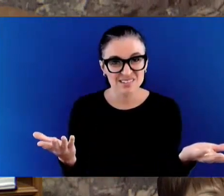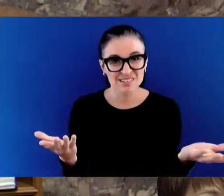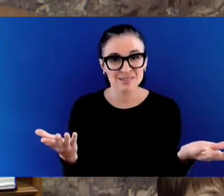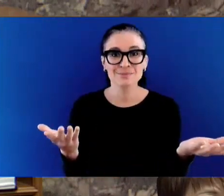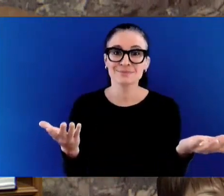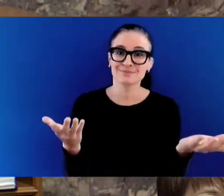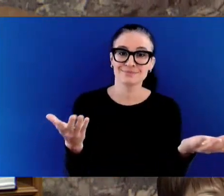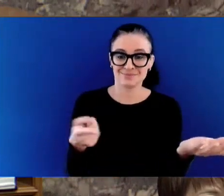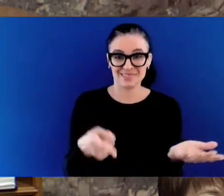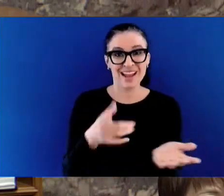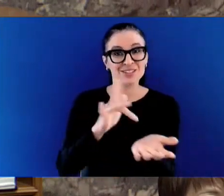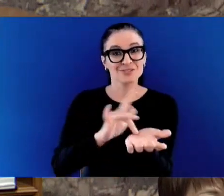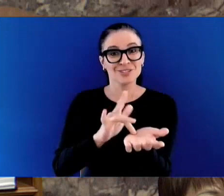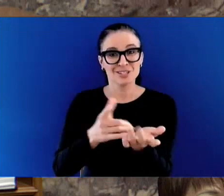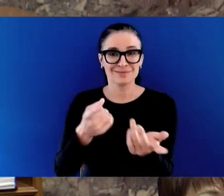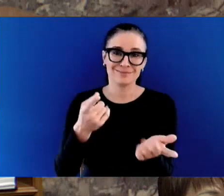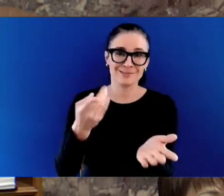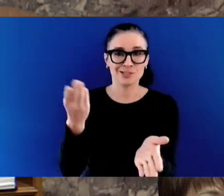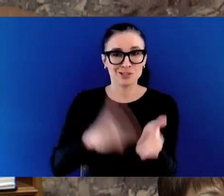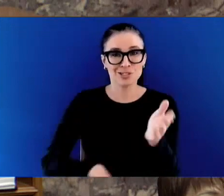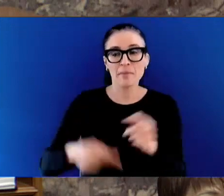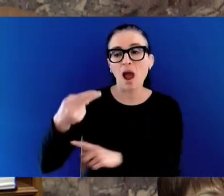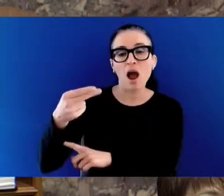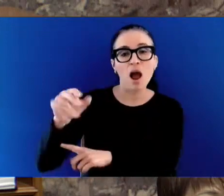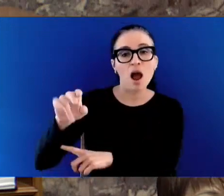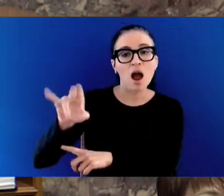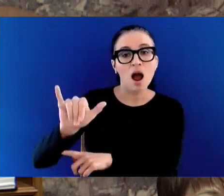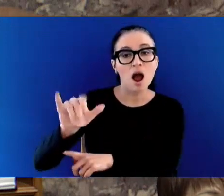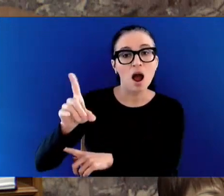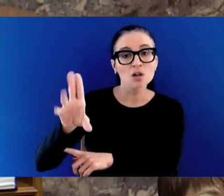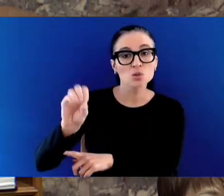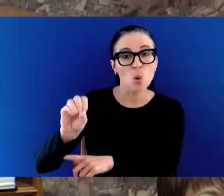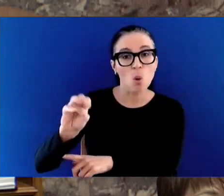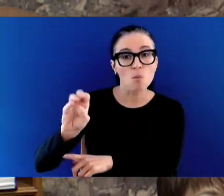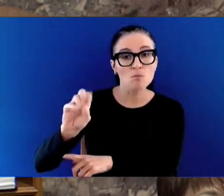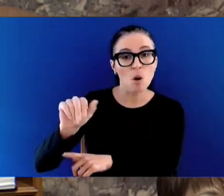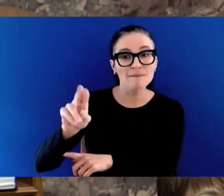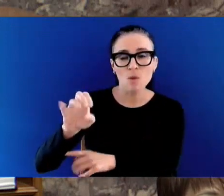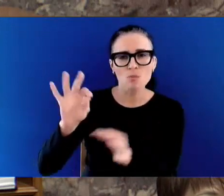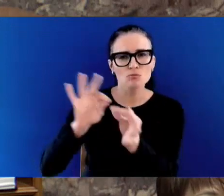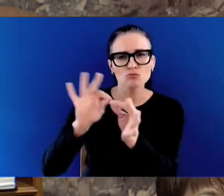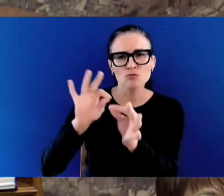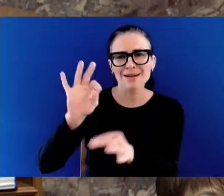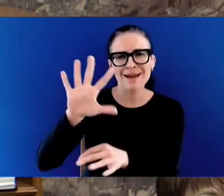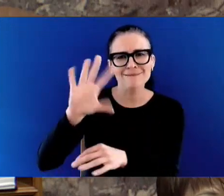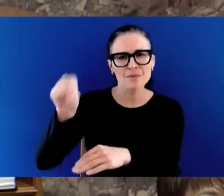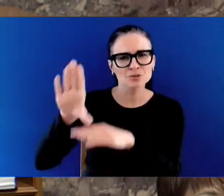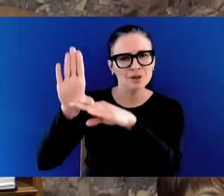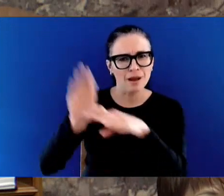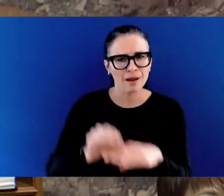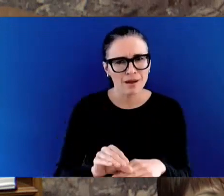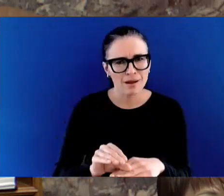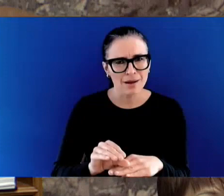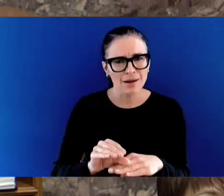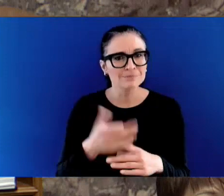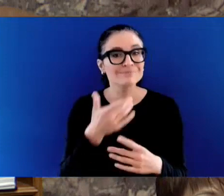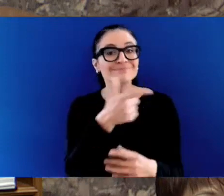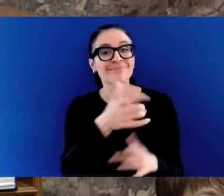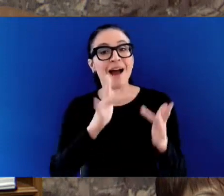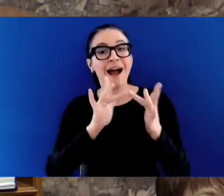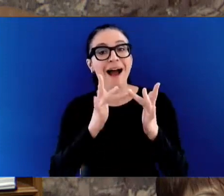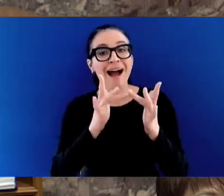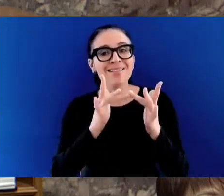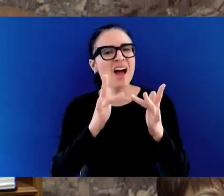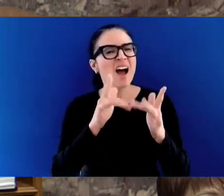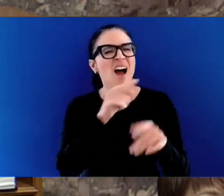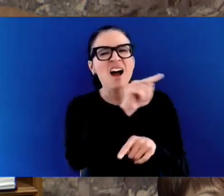for teenagers, with online platforms like Reddit and Snapchat providing easy access to these highly addictive drugs.